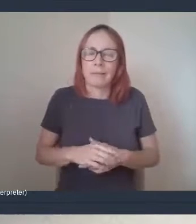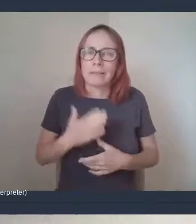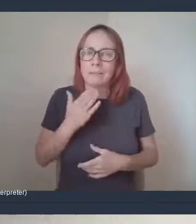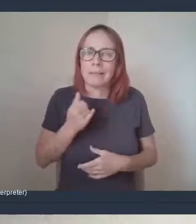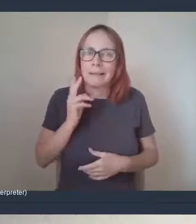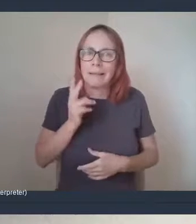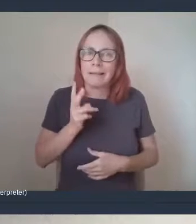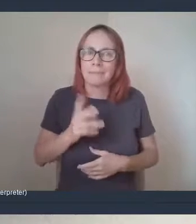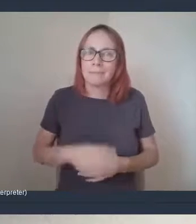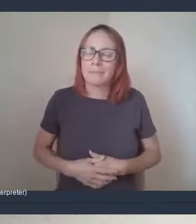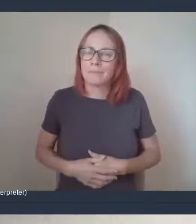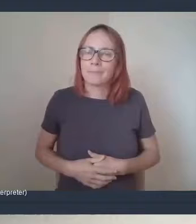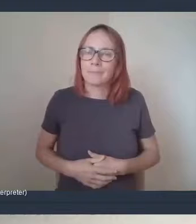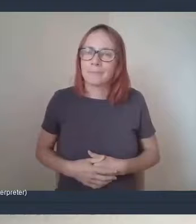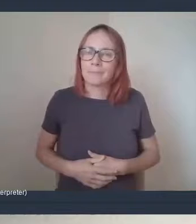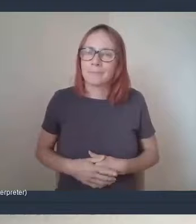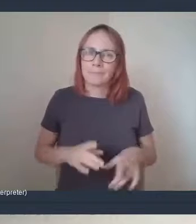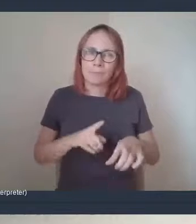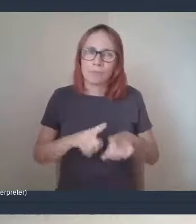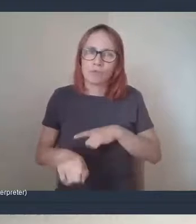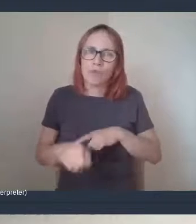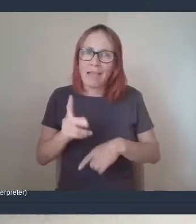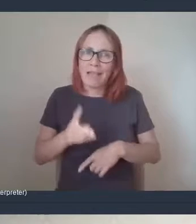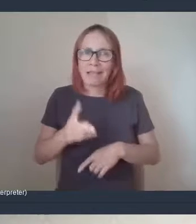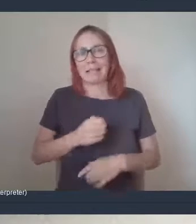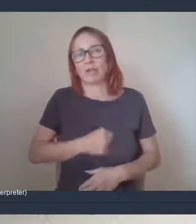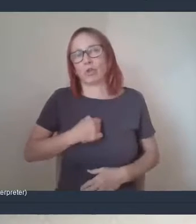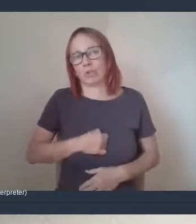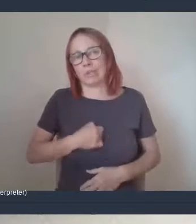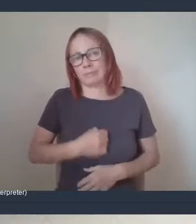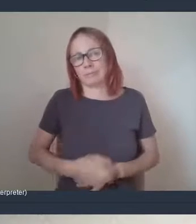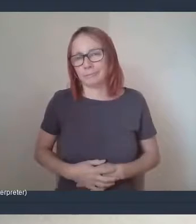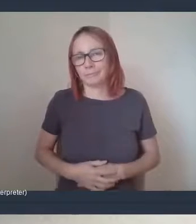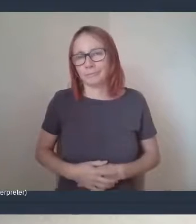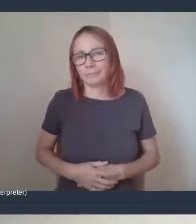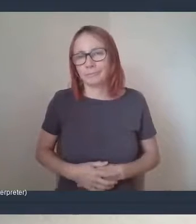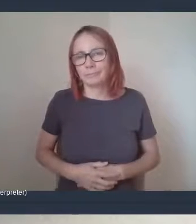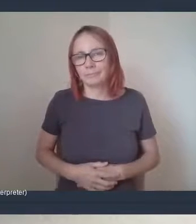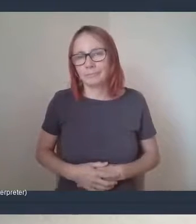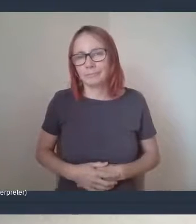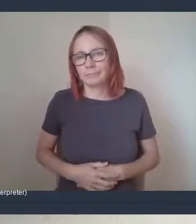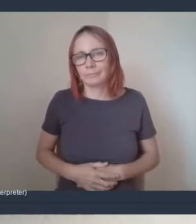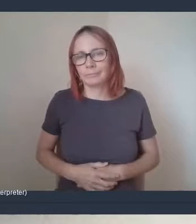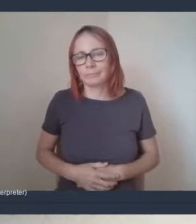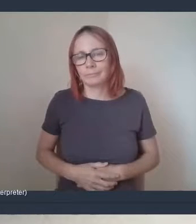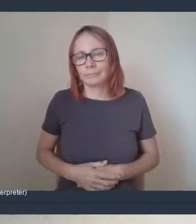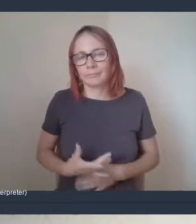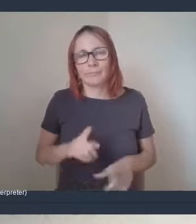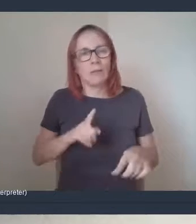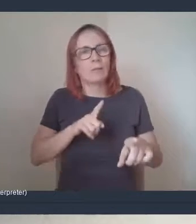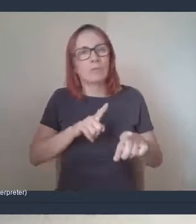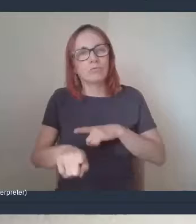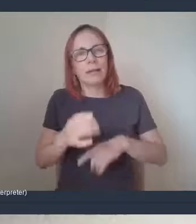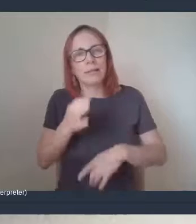Try again, just see if the sound works. Sorry. Okay. Um, what I was trying to say was,